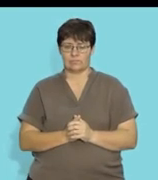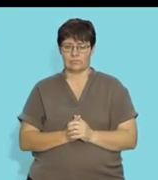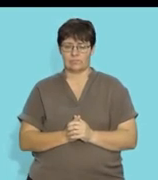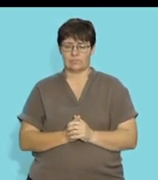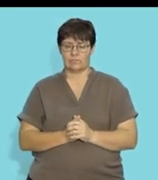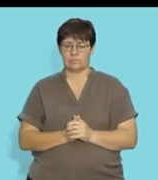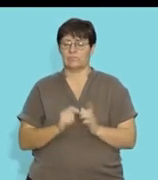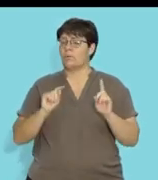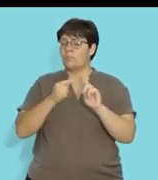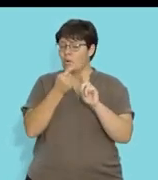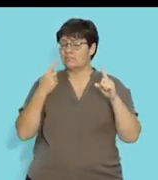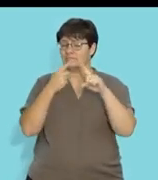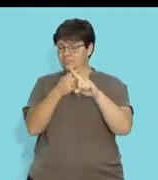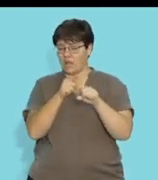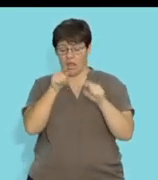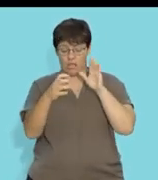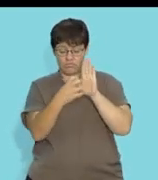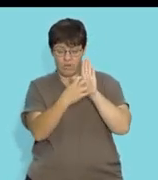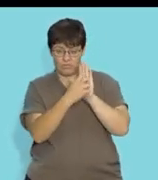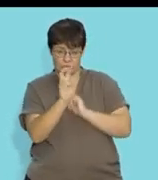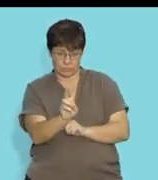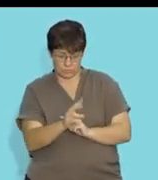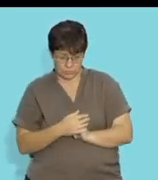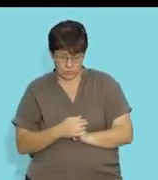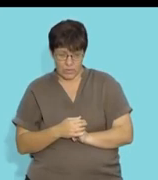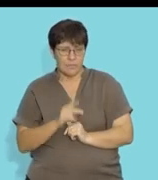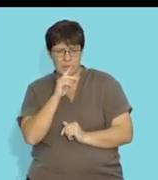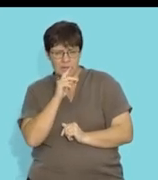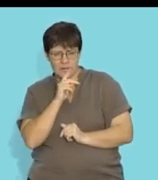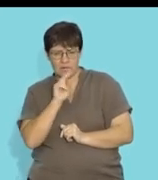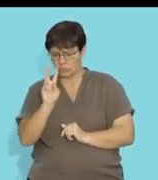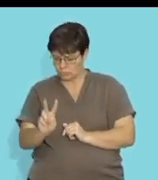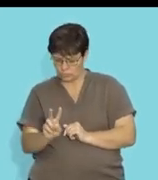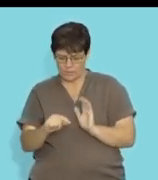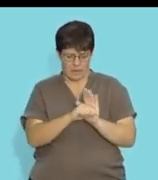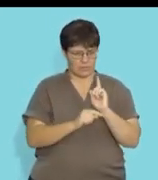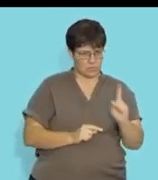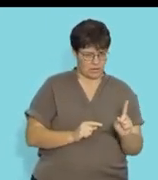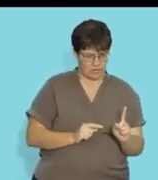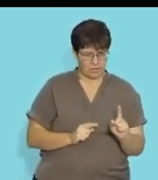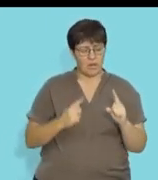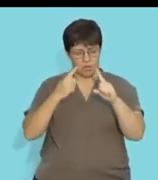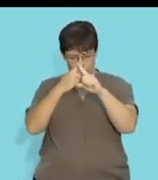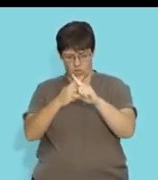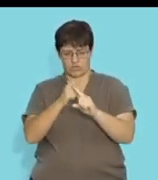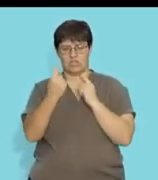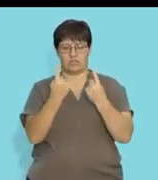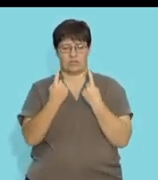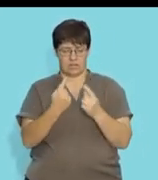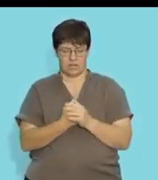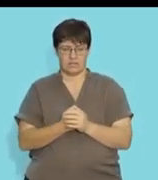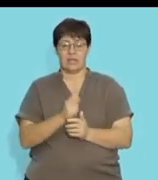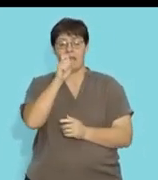Now, the point of intersection of these two graphs, it being at 2 and minus 1, means that